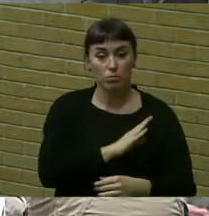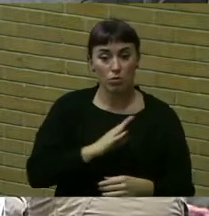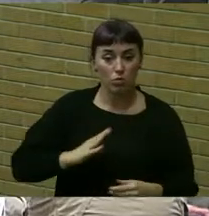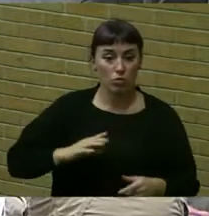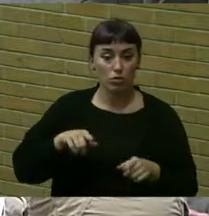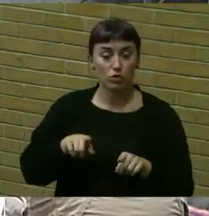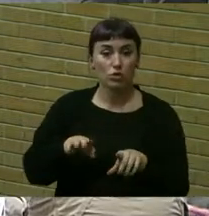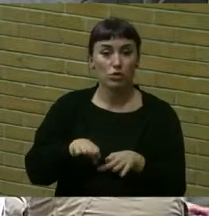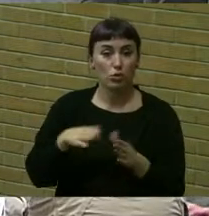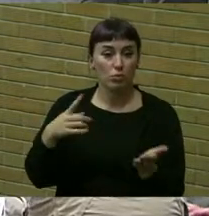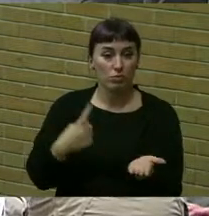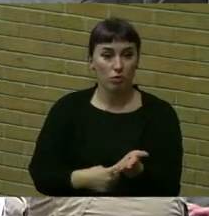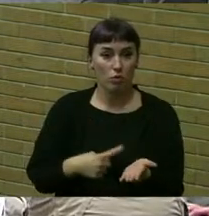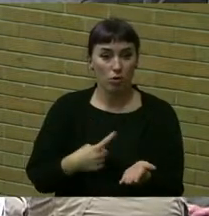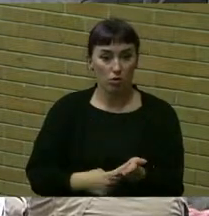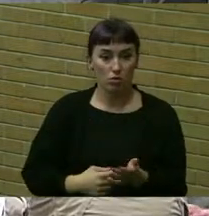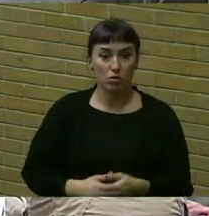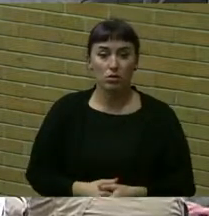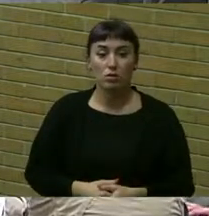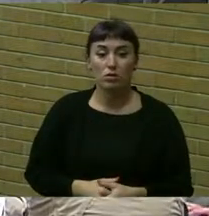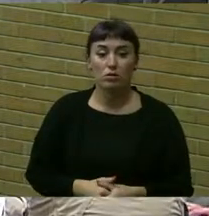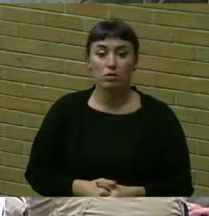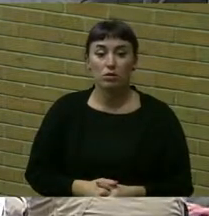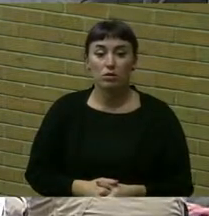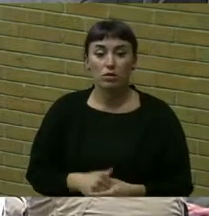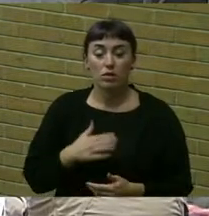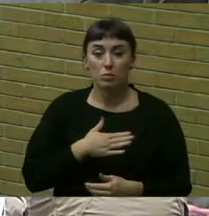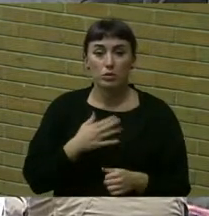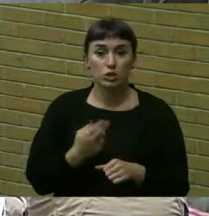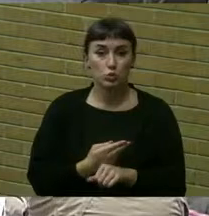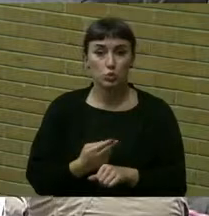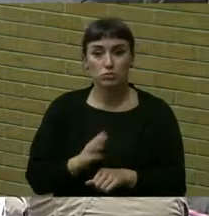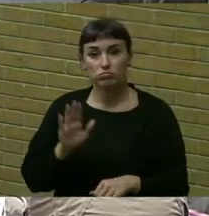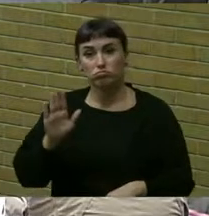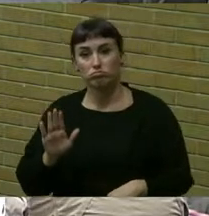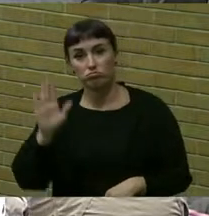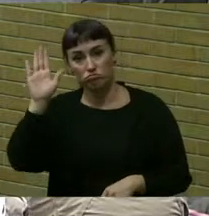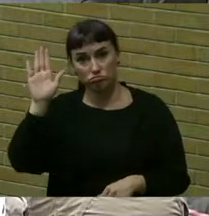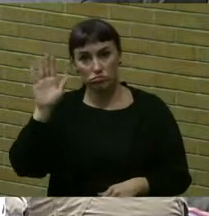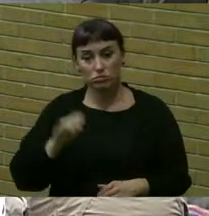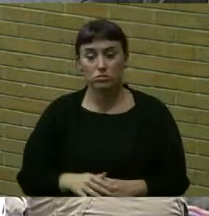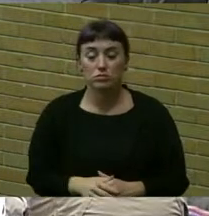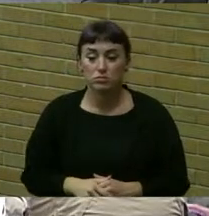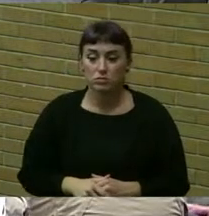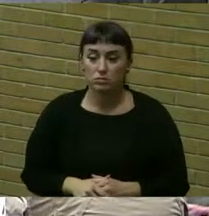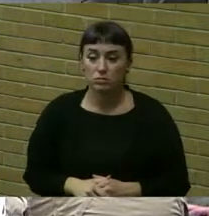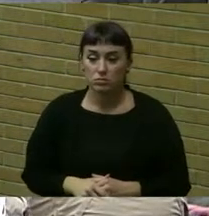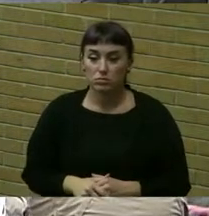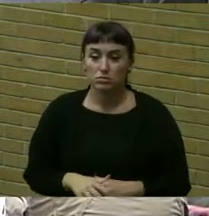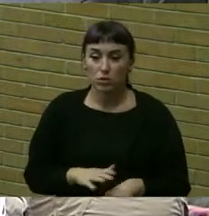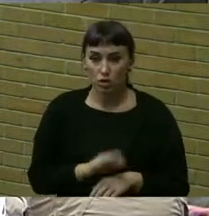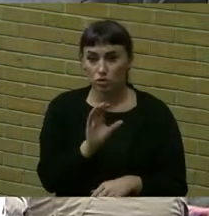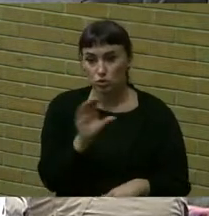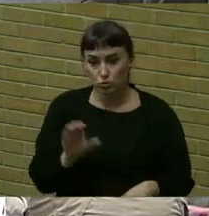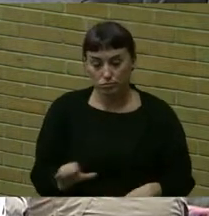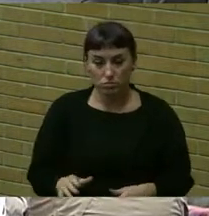during the open forum? If so, please use the raised hand feature on Zoom.